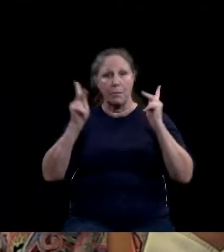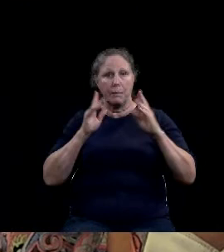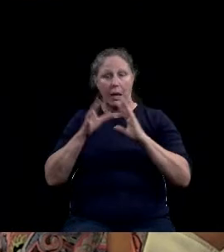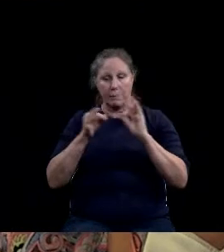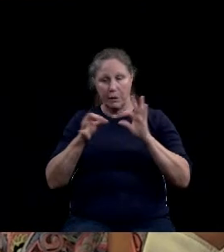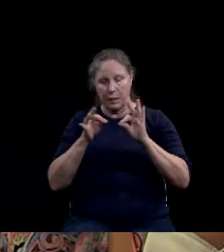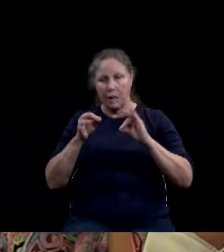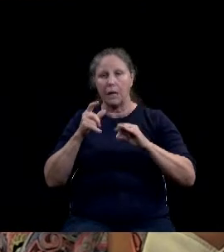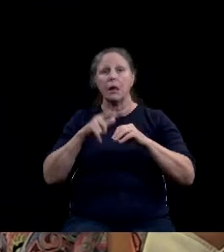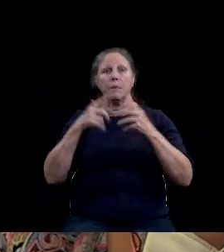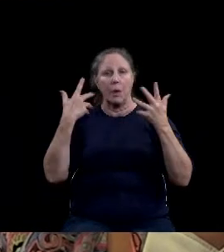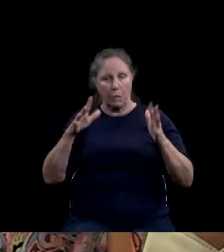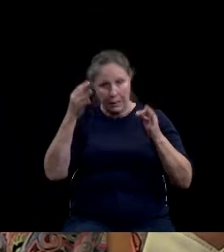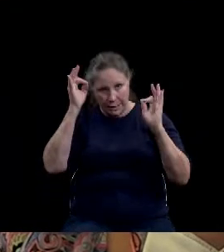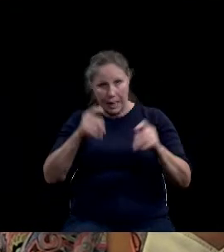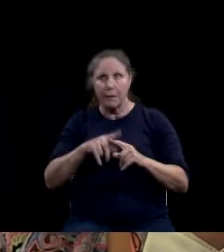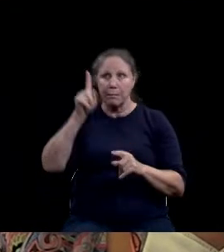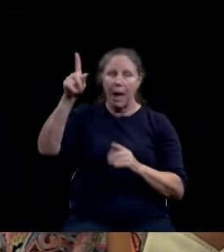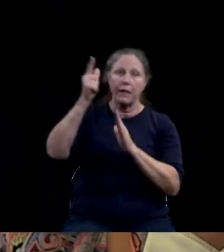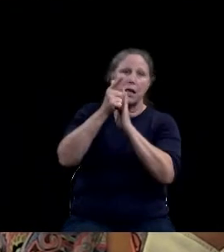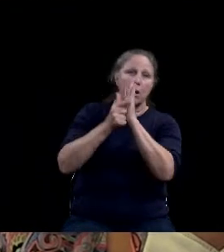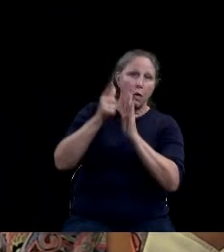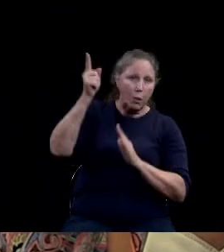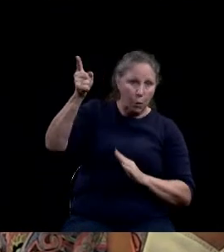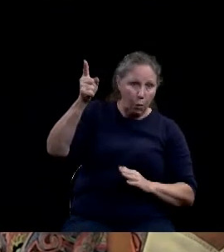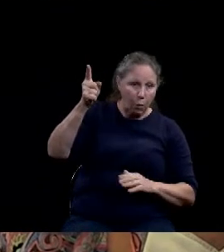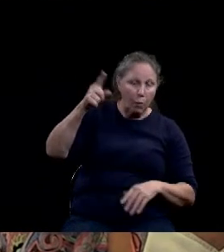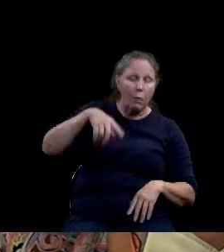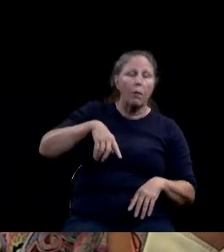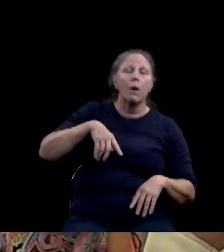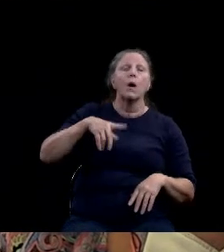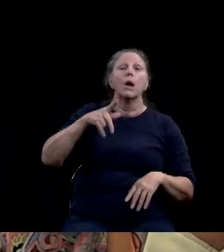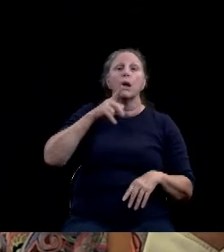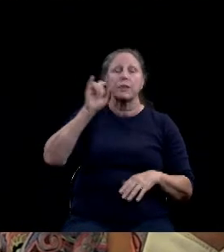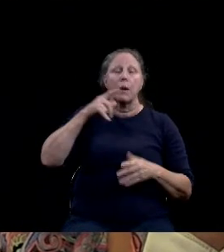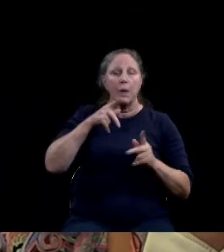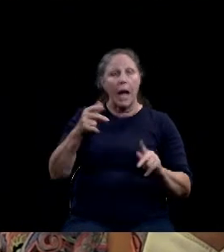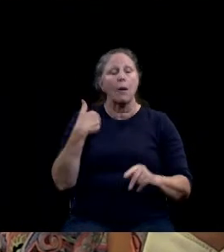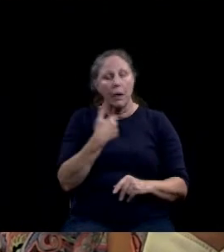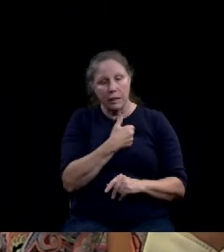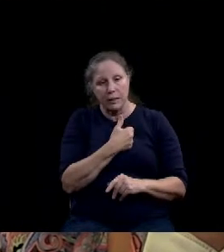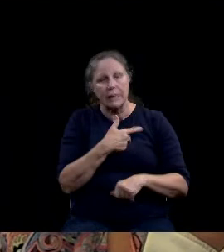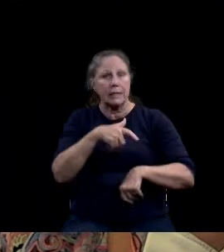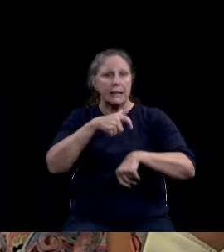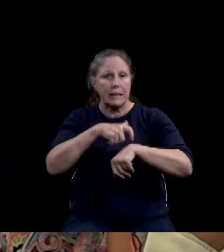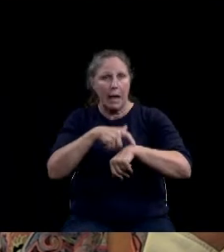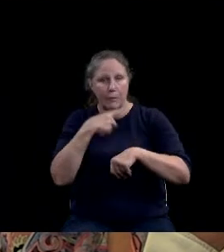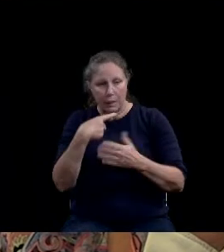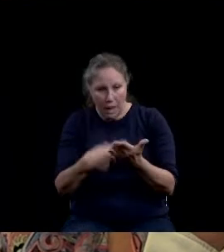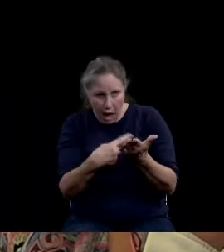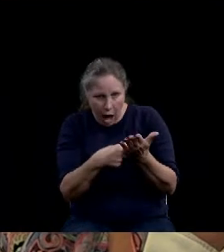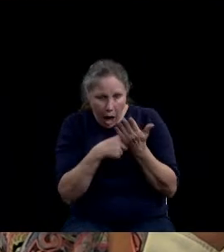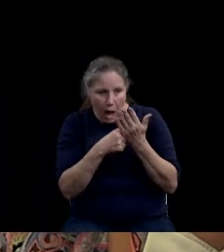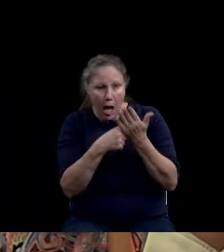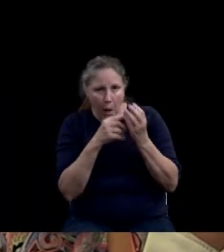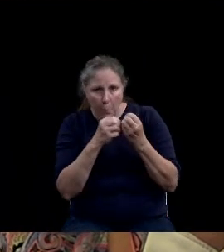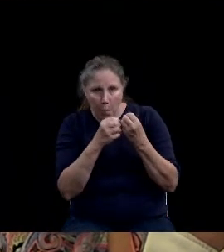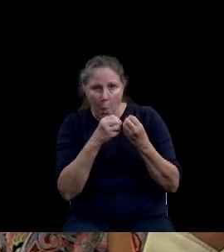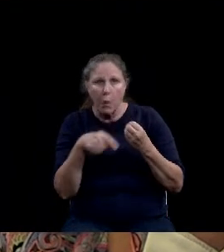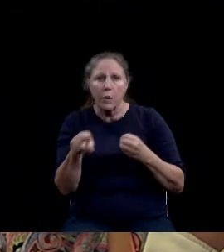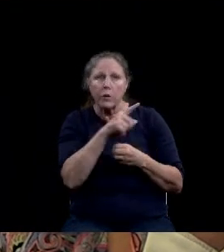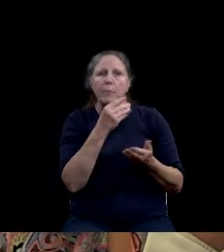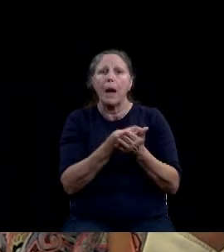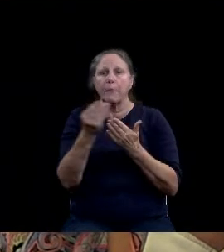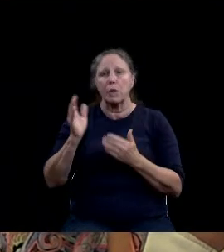General's Office which will allow us the time to continue negotiations with the city of Waco to purchase the entire ranch. If the council